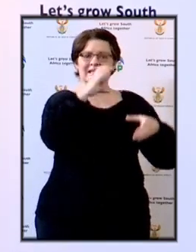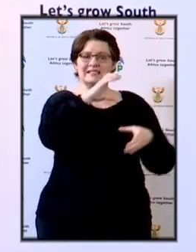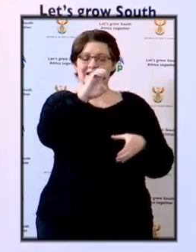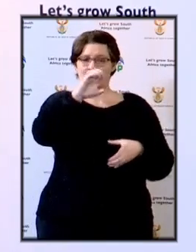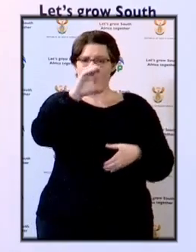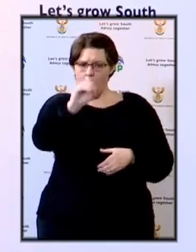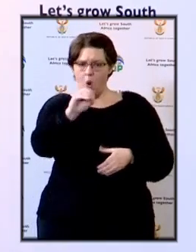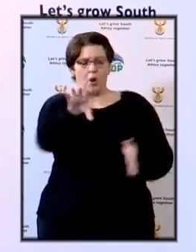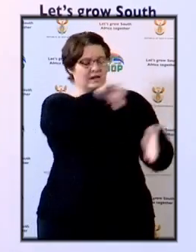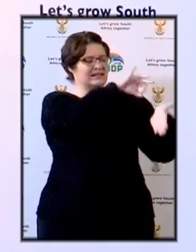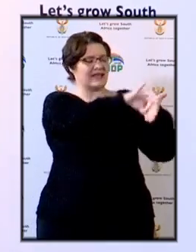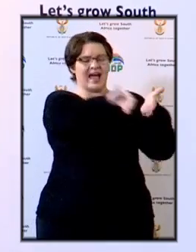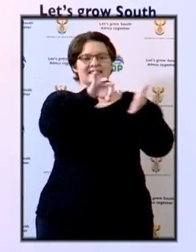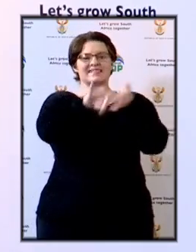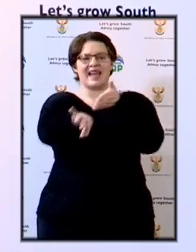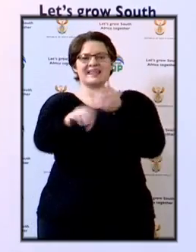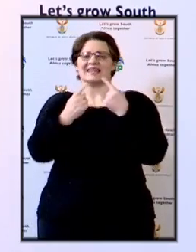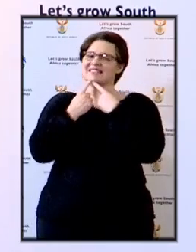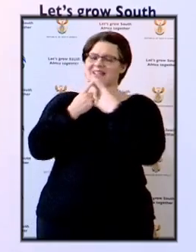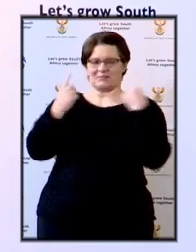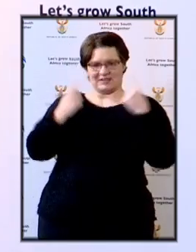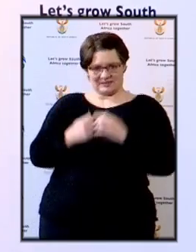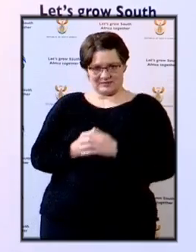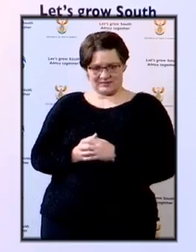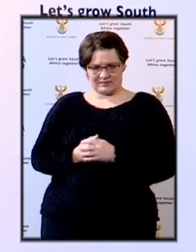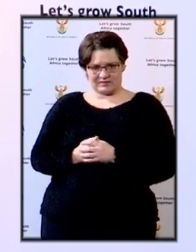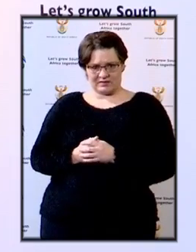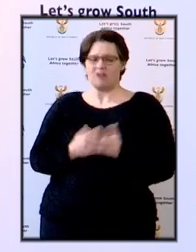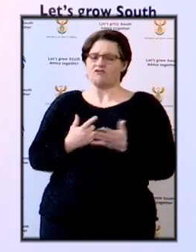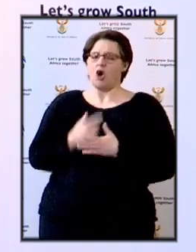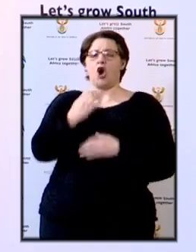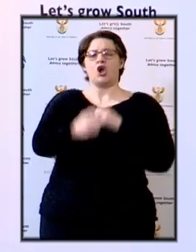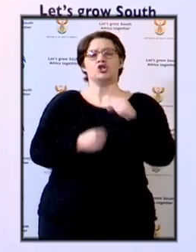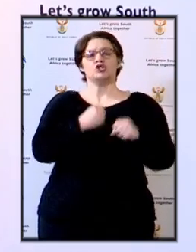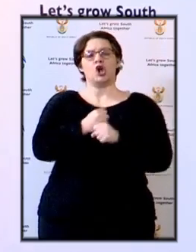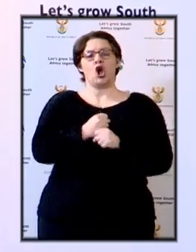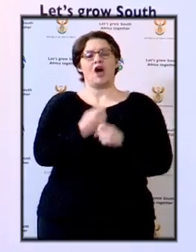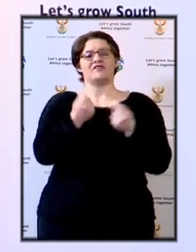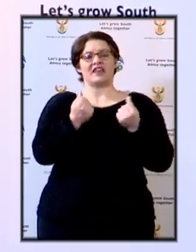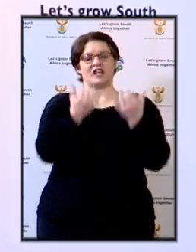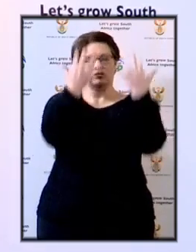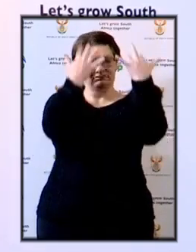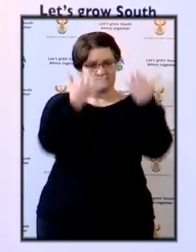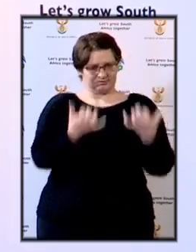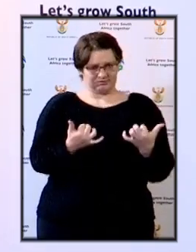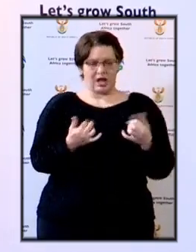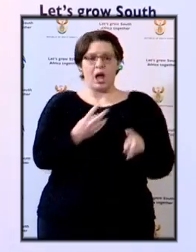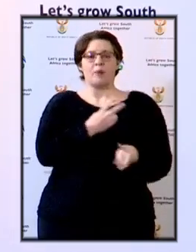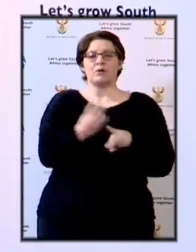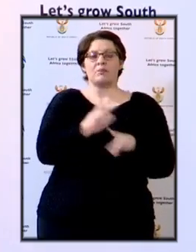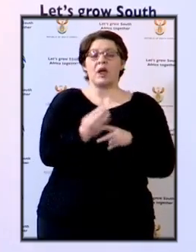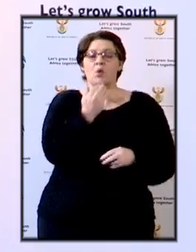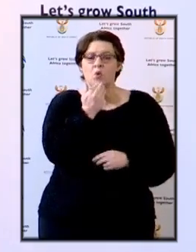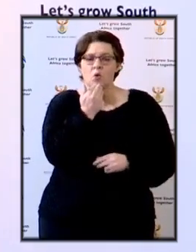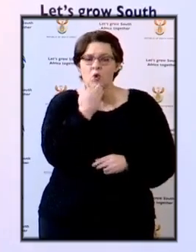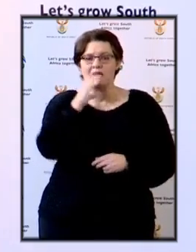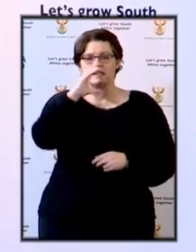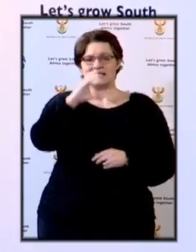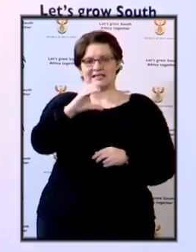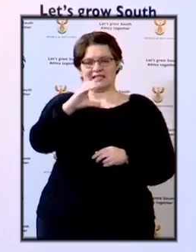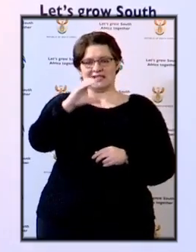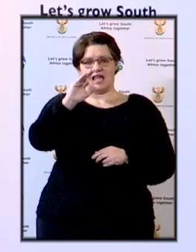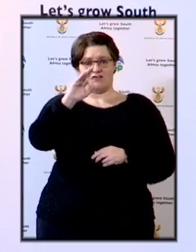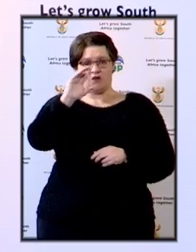signed the director's responsibility statement to the annual financial statement that was prepared by the chief